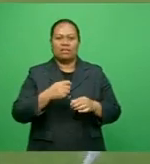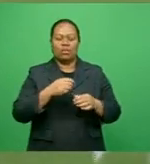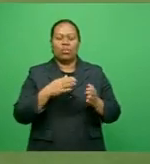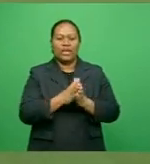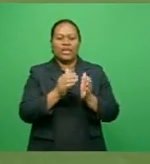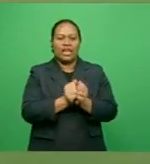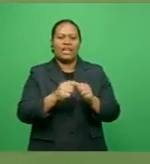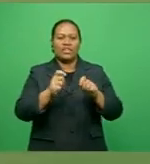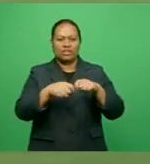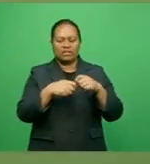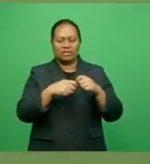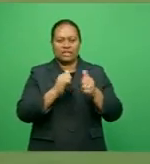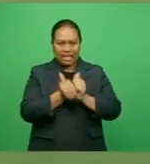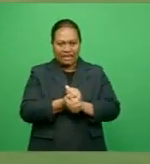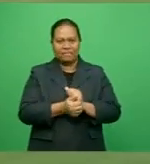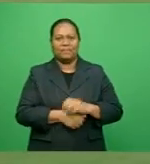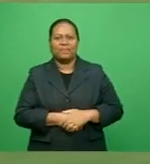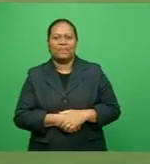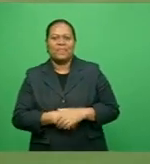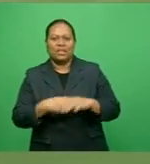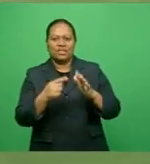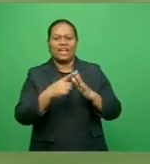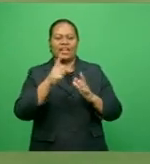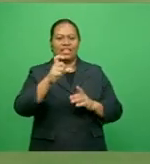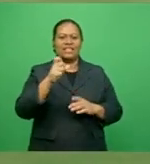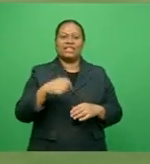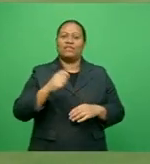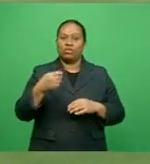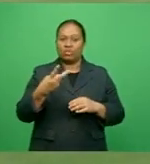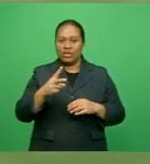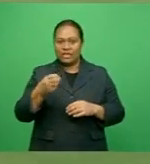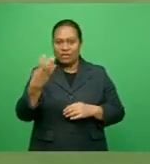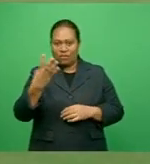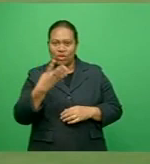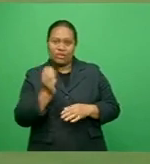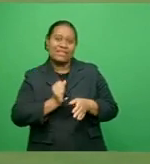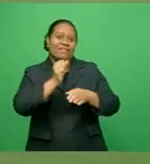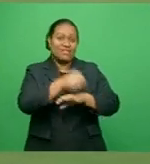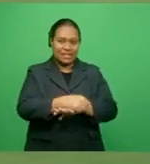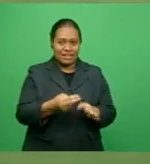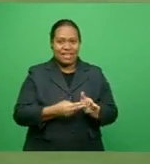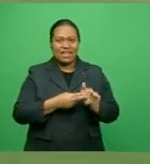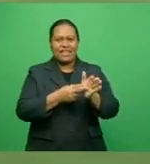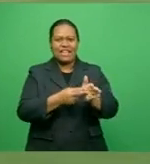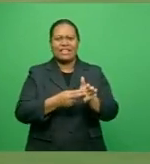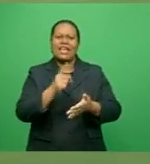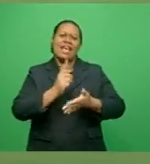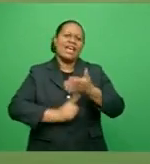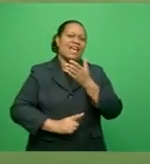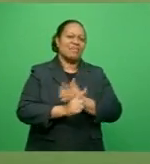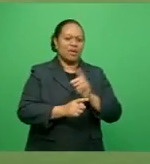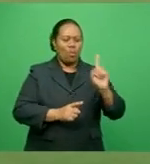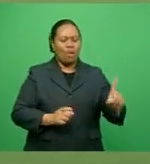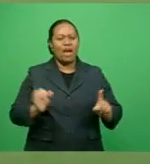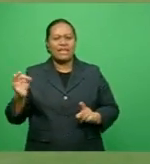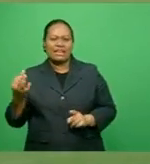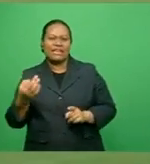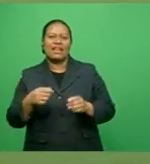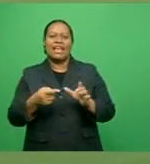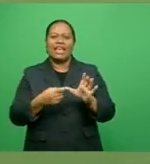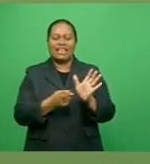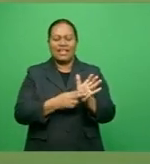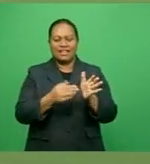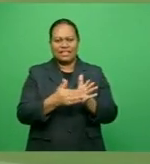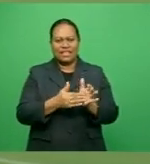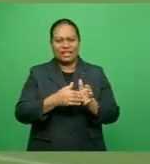Suva last won the IDC in 2014 where they defeated Nandi in the final 1-0 at the NZ Stadium in Suva. Pratap says